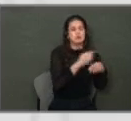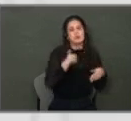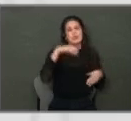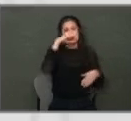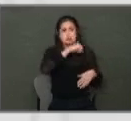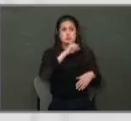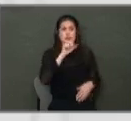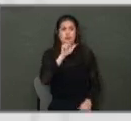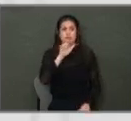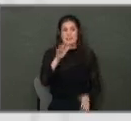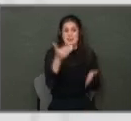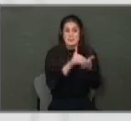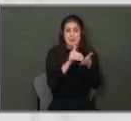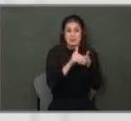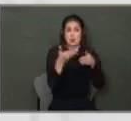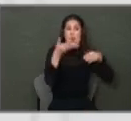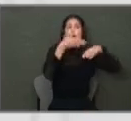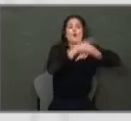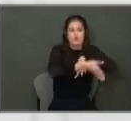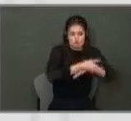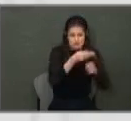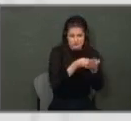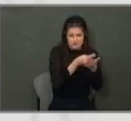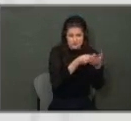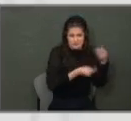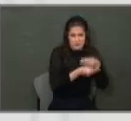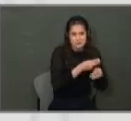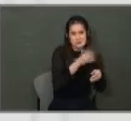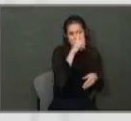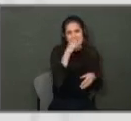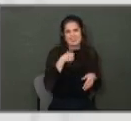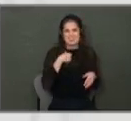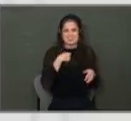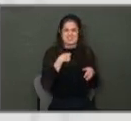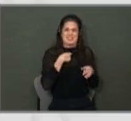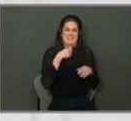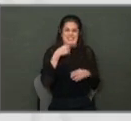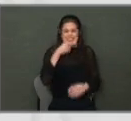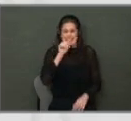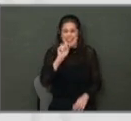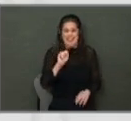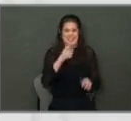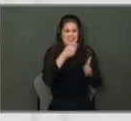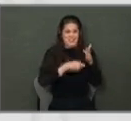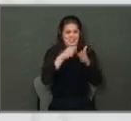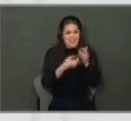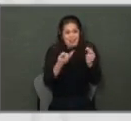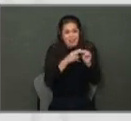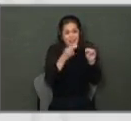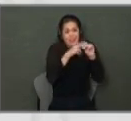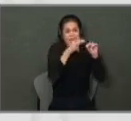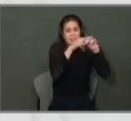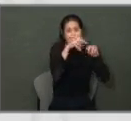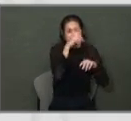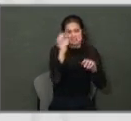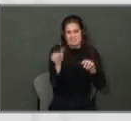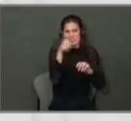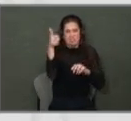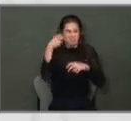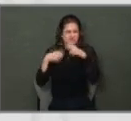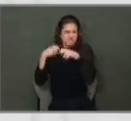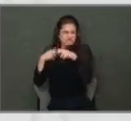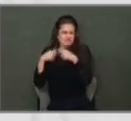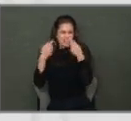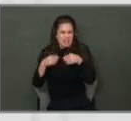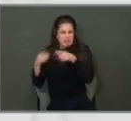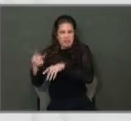over budget, primarily driven by natural gas prices that were going up because of other geopolitical issues happening in